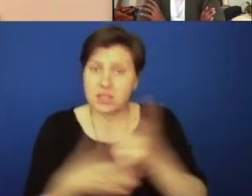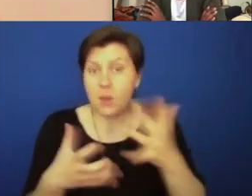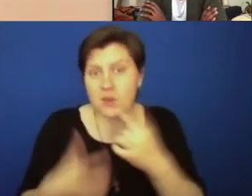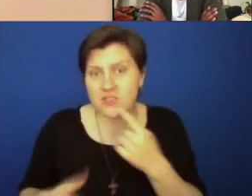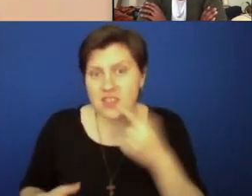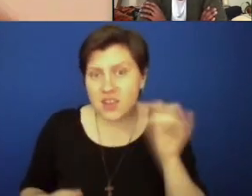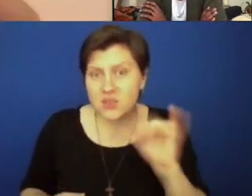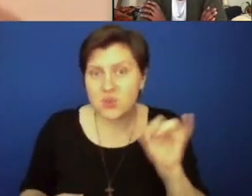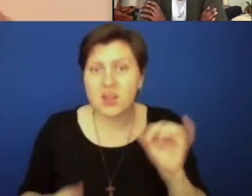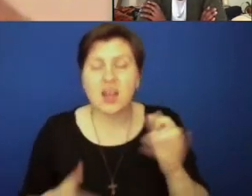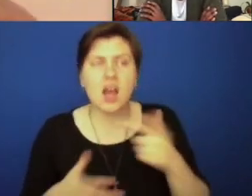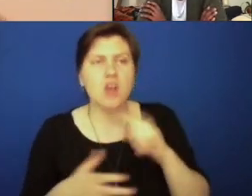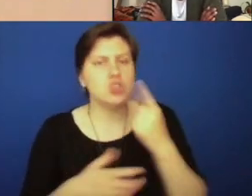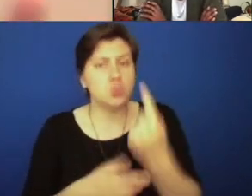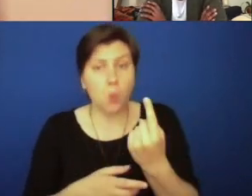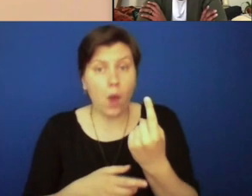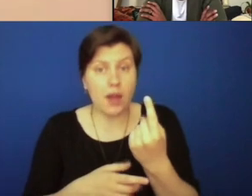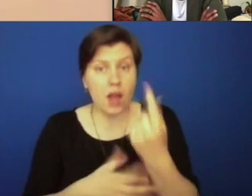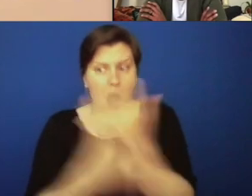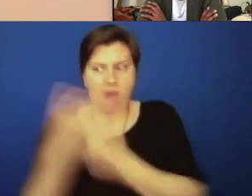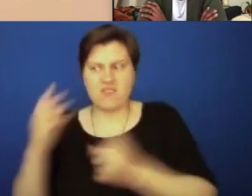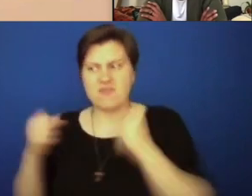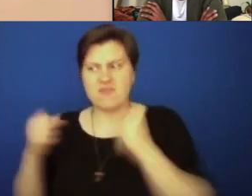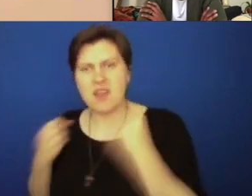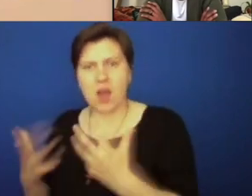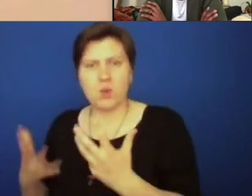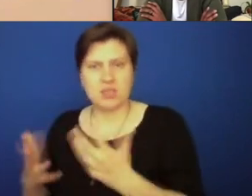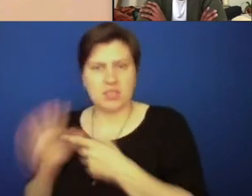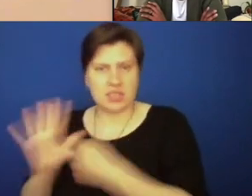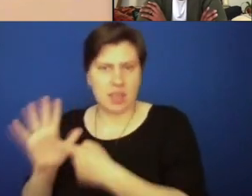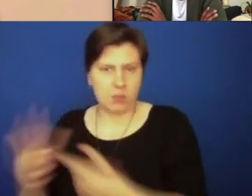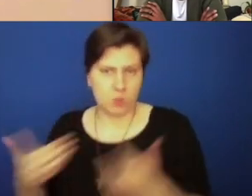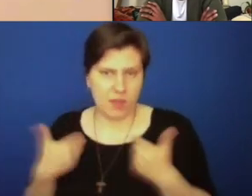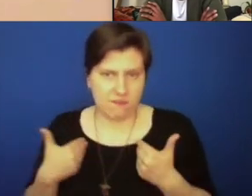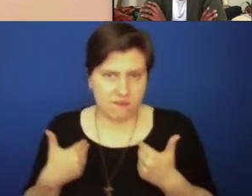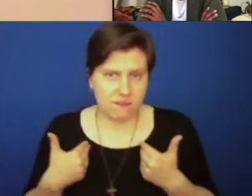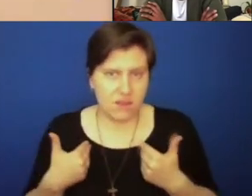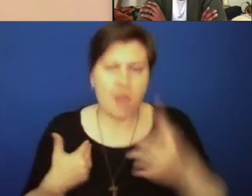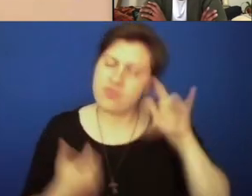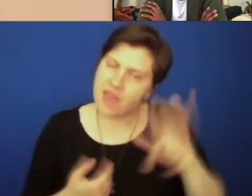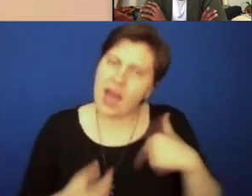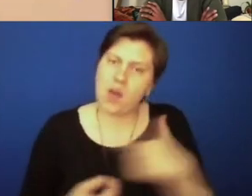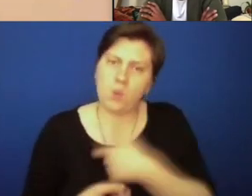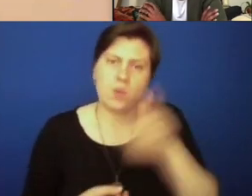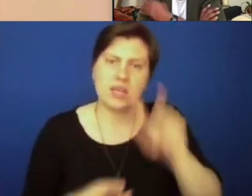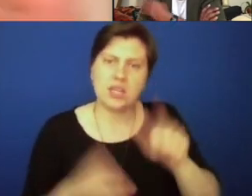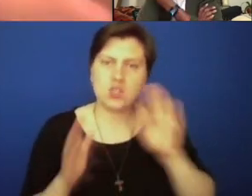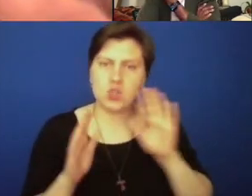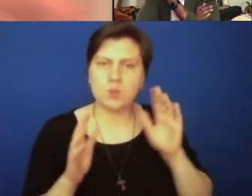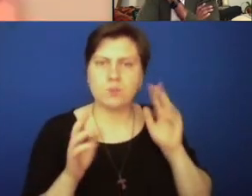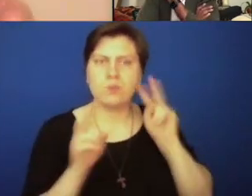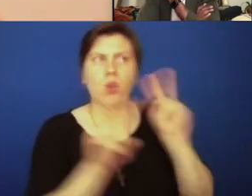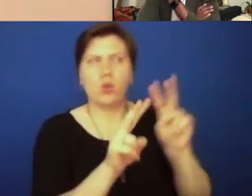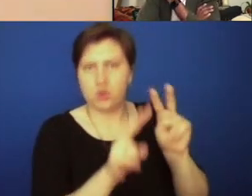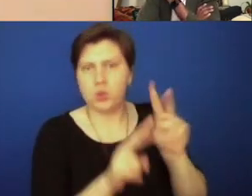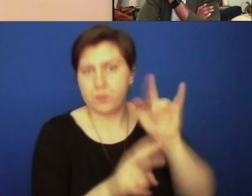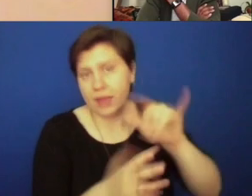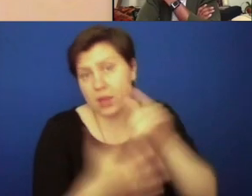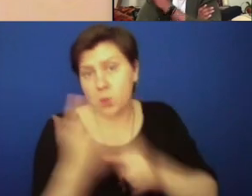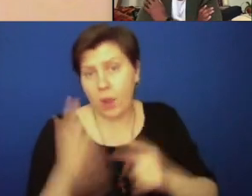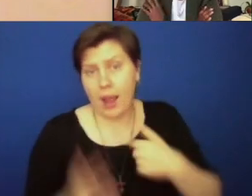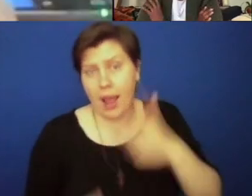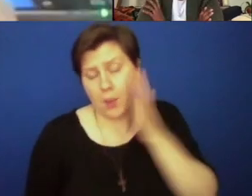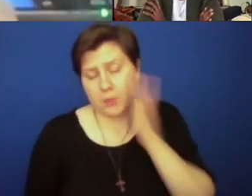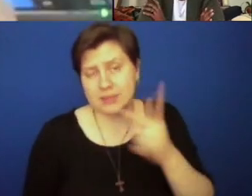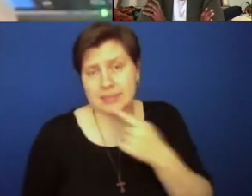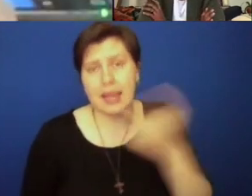that she is just one of thousands of examples that we have within the U.S. Catholic tradition. That is who we need to look to, or at least that's what I would say as a